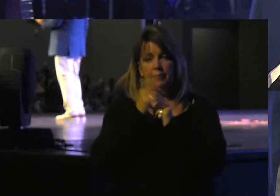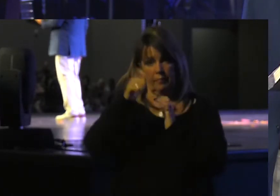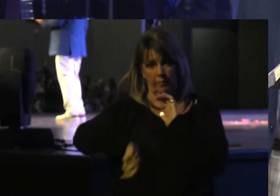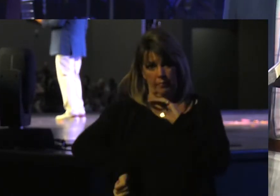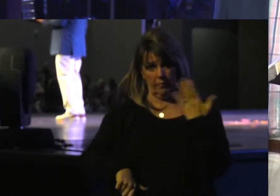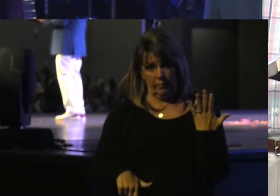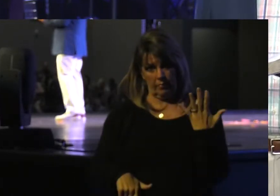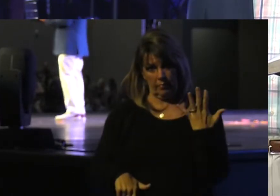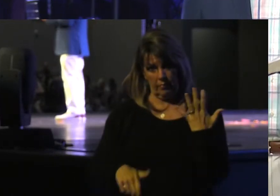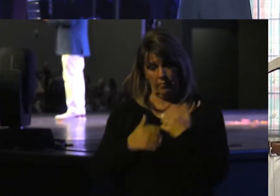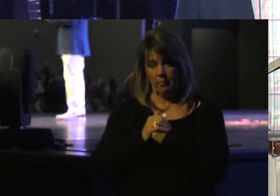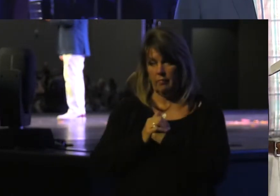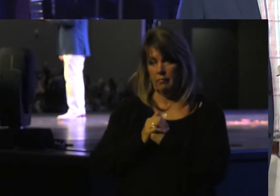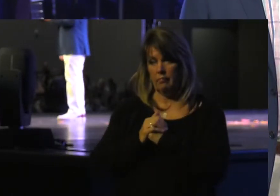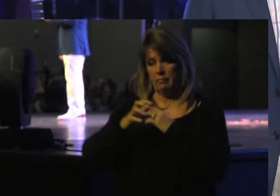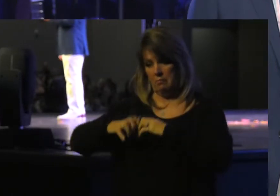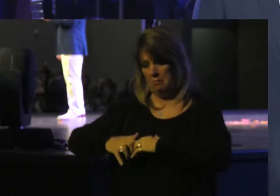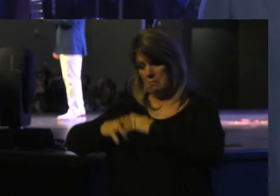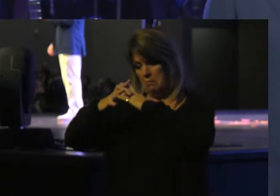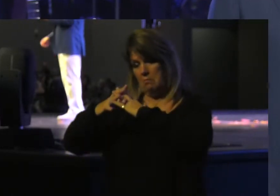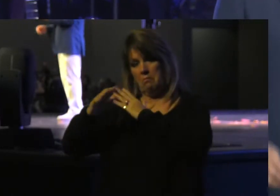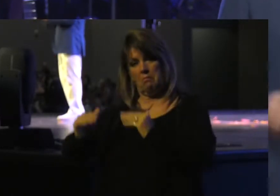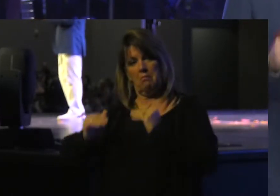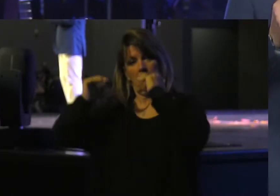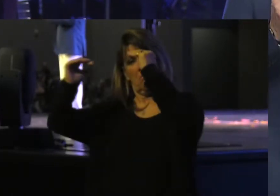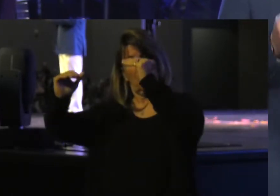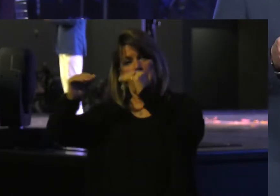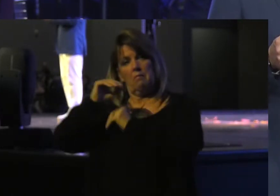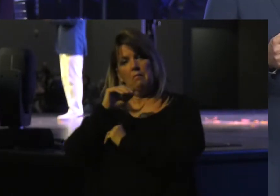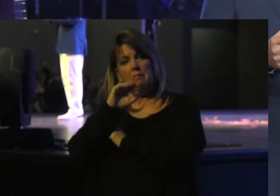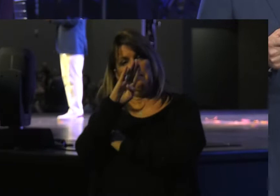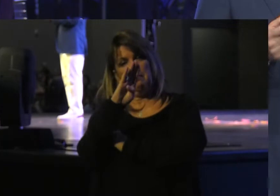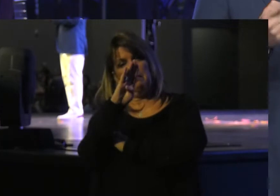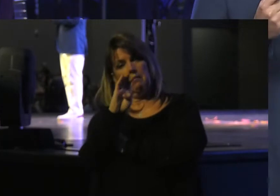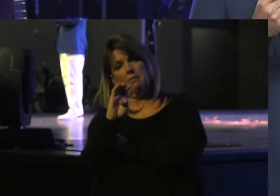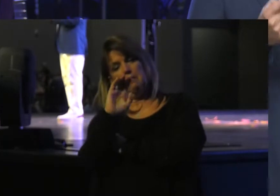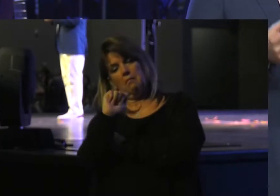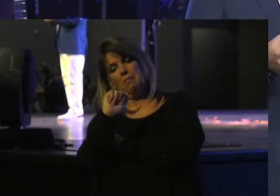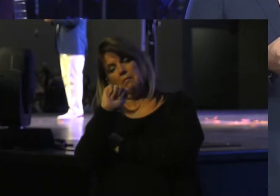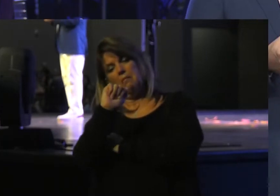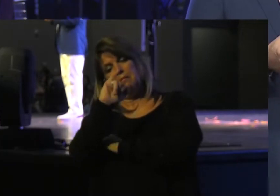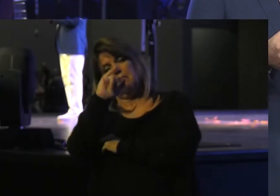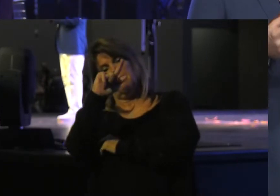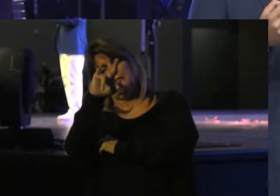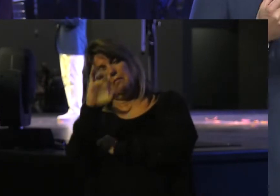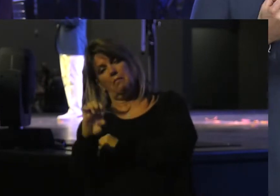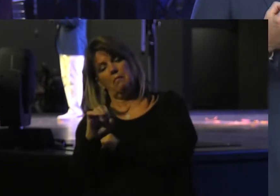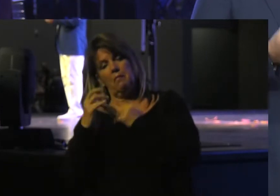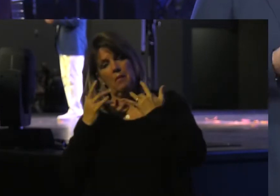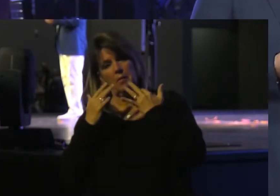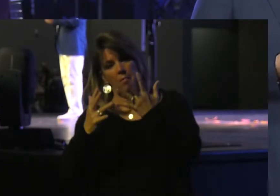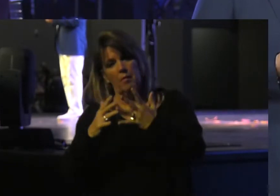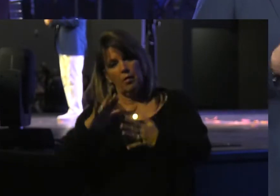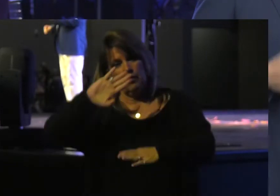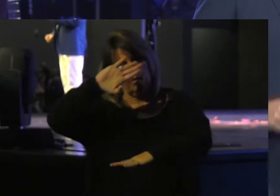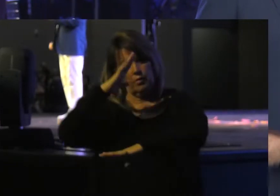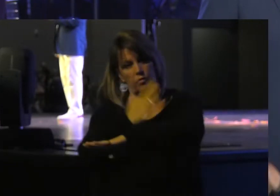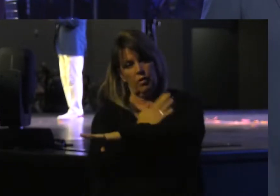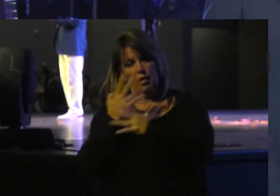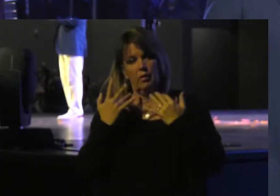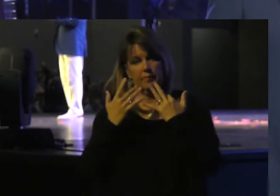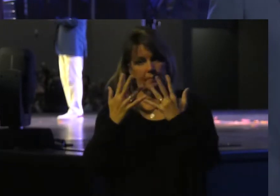5, Built the high places of Baal, To burn their sons in the fire,